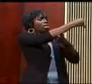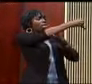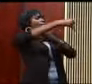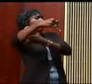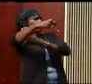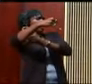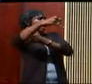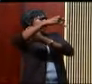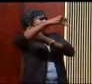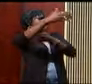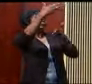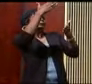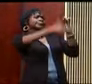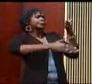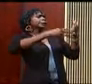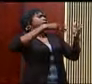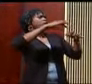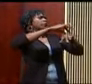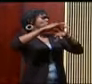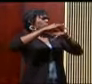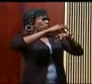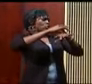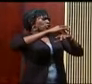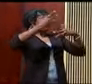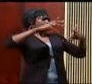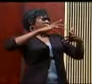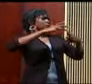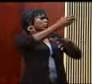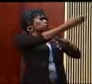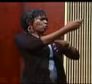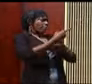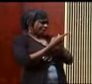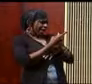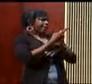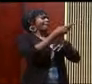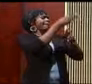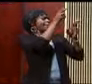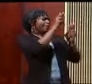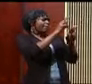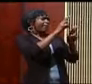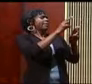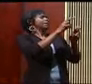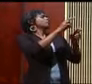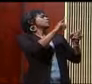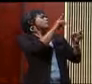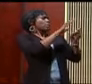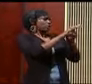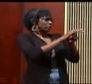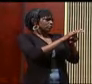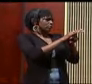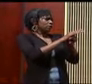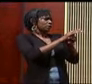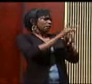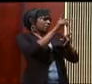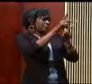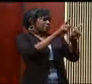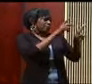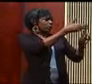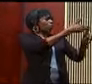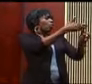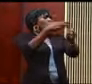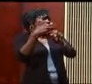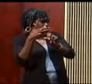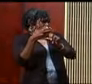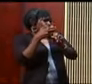earth, I will bring you back to the place I have chosen for my name to be honored. The people you rescued by your great